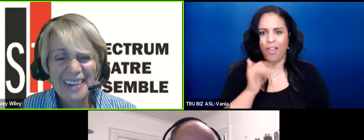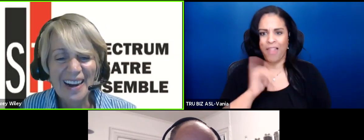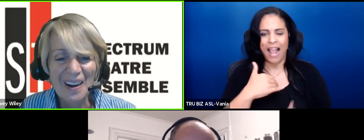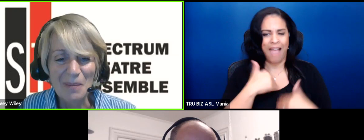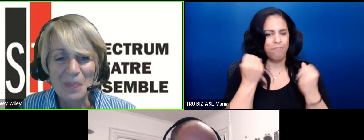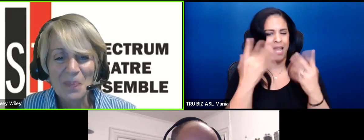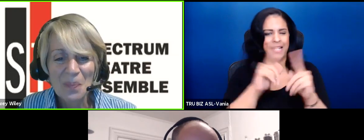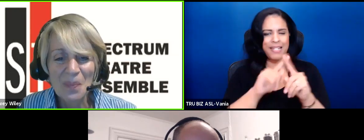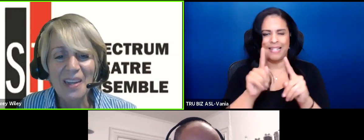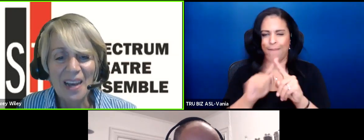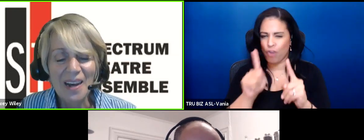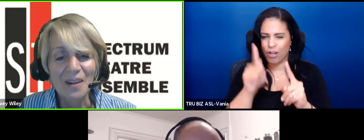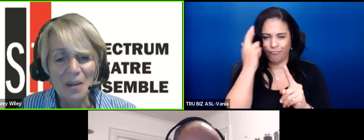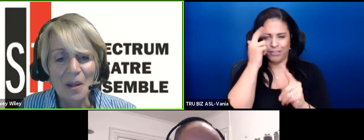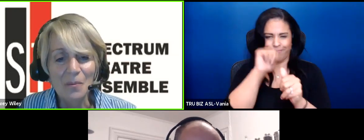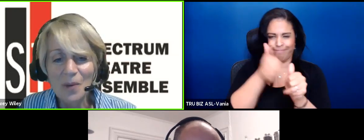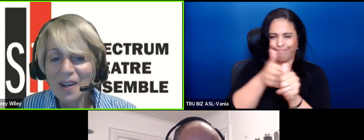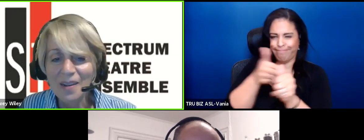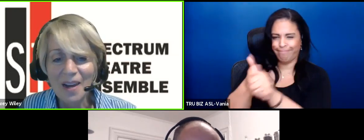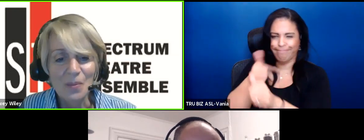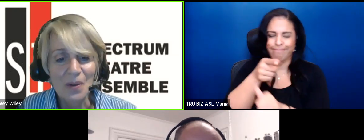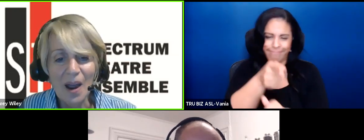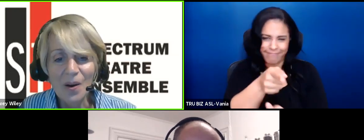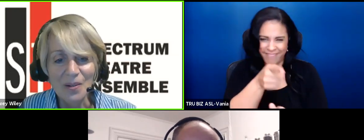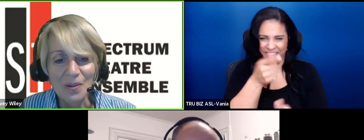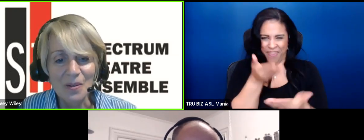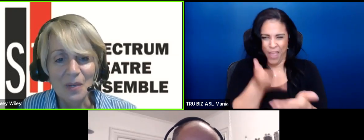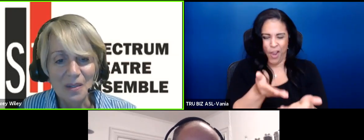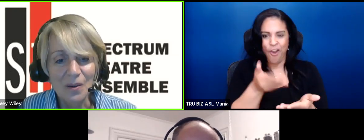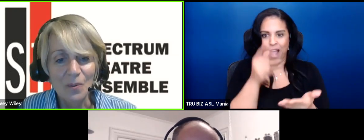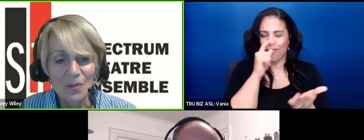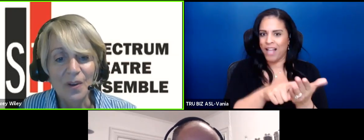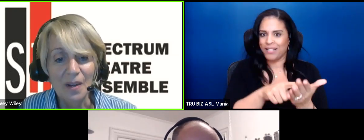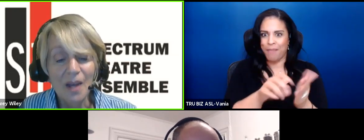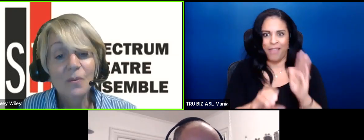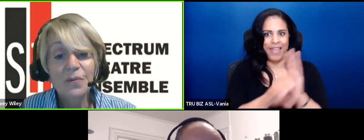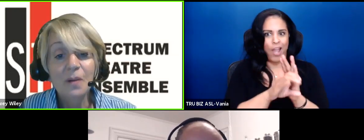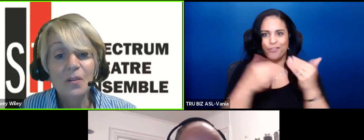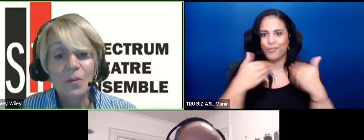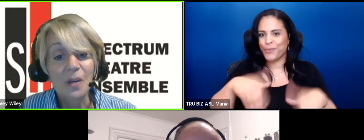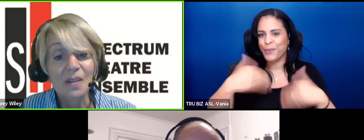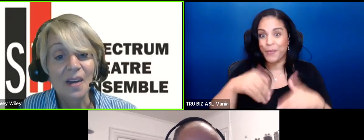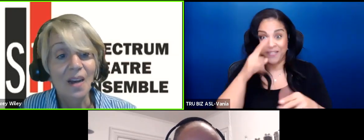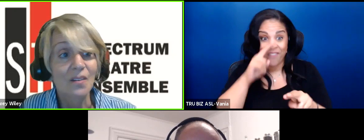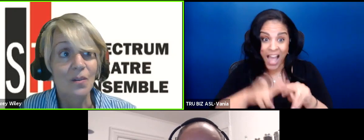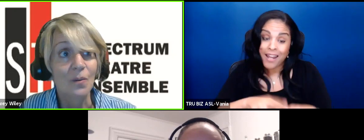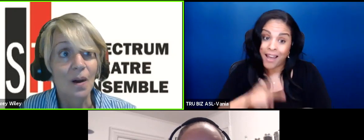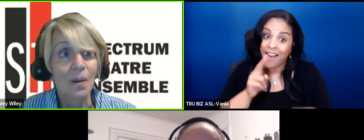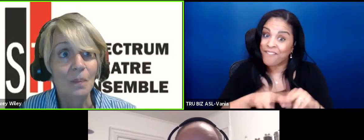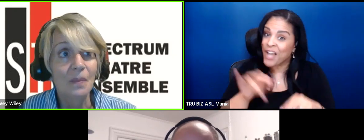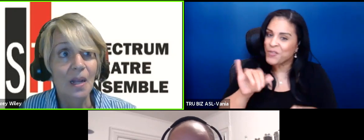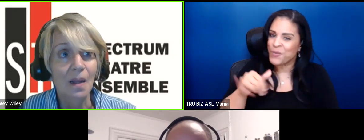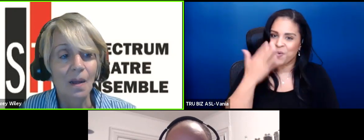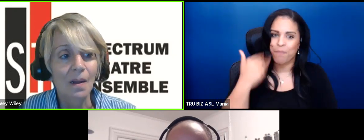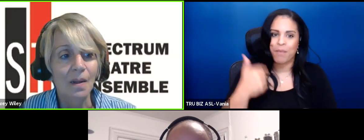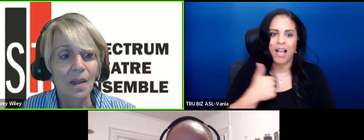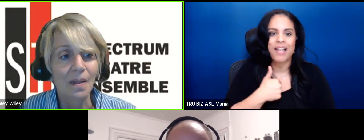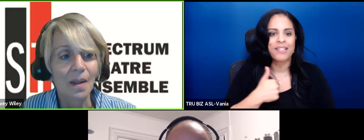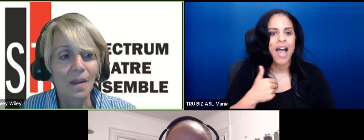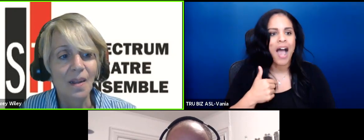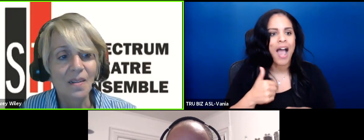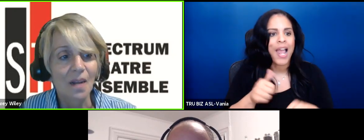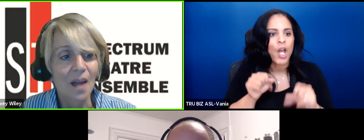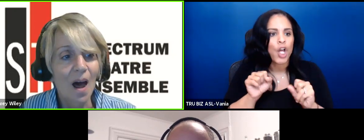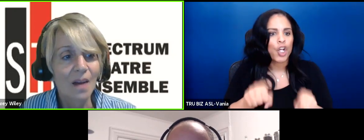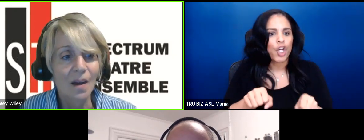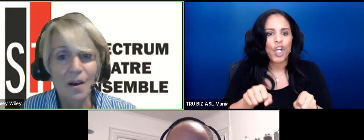there um yeah and and recognizable characters to me so it was fun and it was fun too because I got to um uh